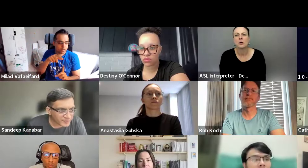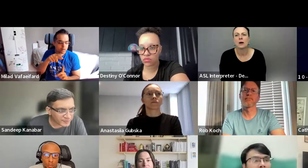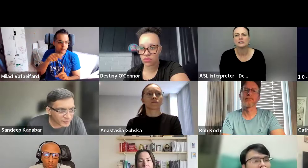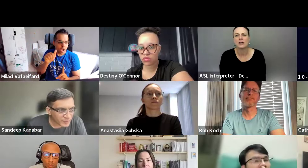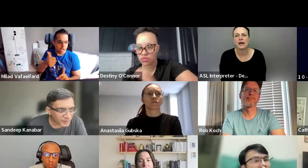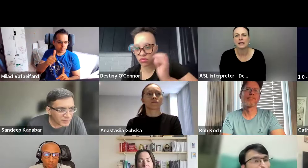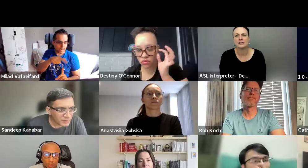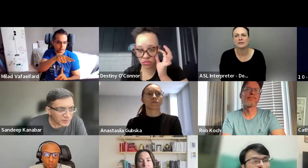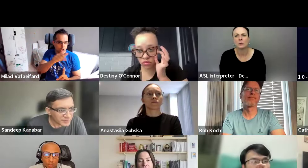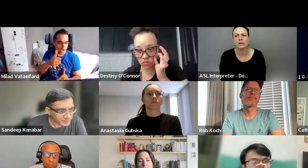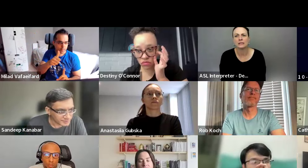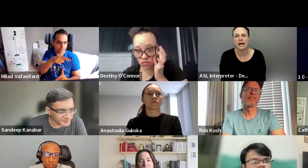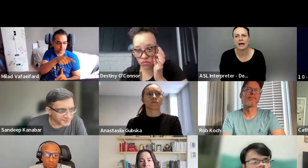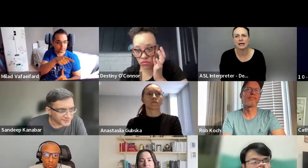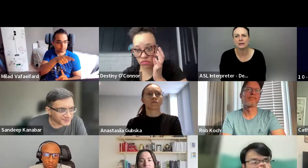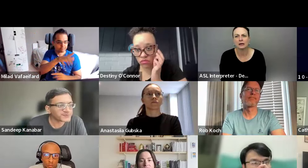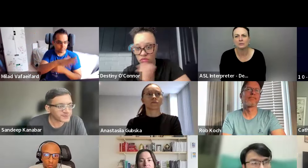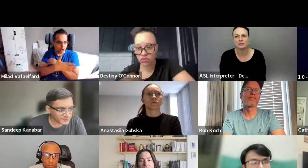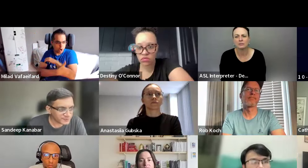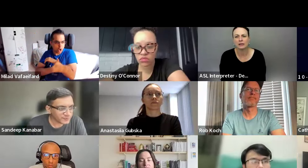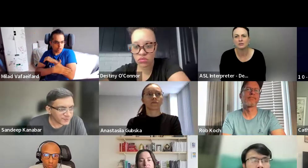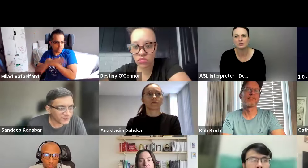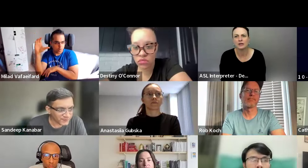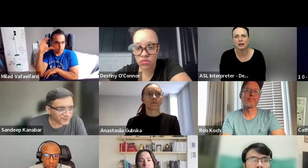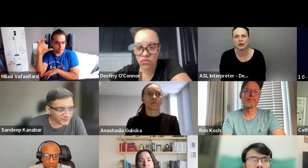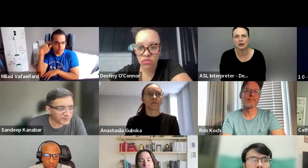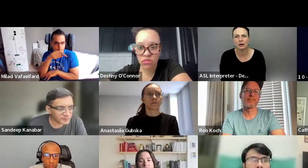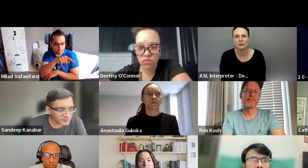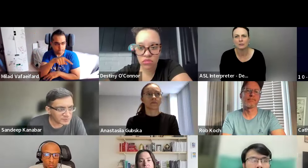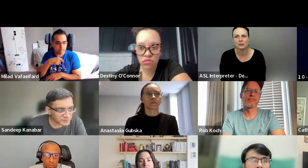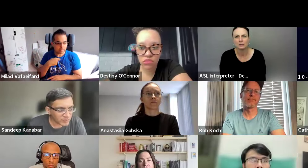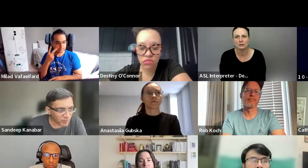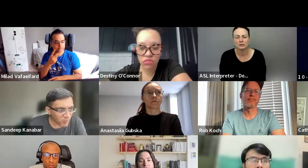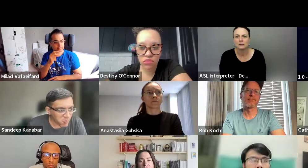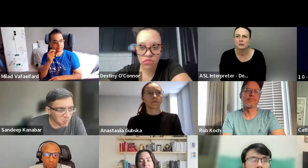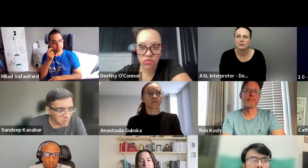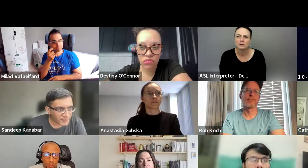So I saw that and I definitely wanted to add, um, something else there. Um, um,